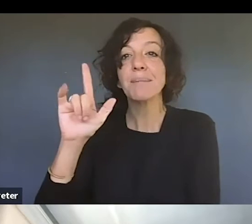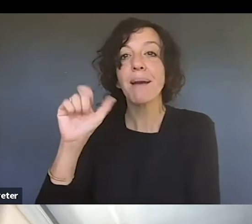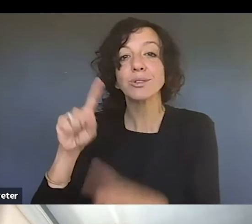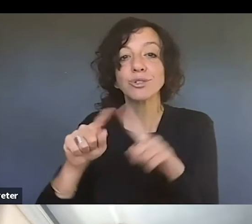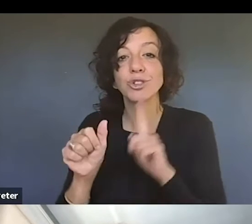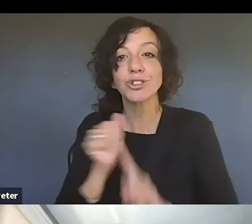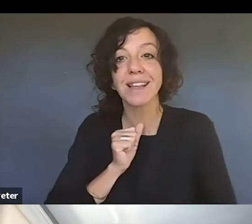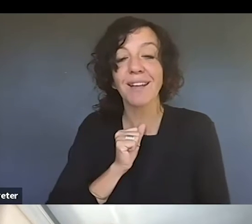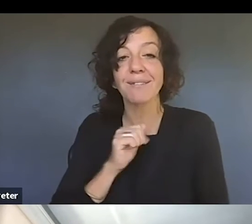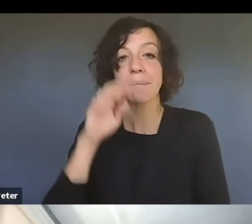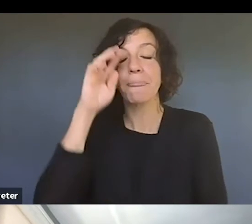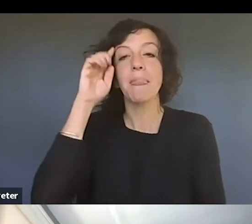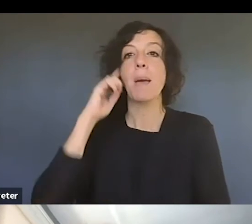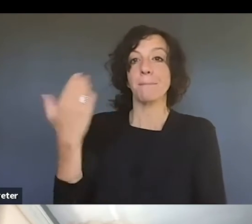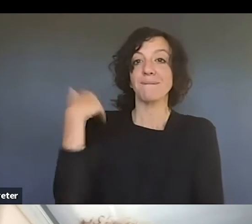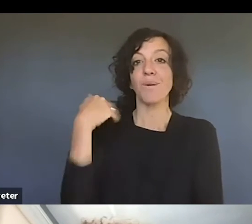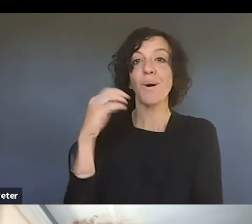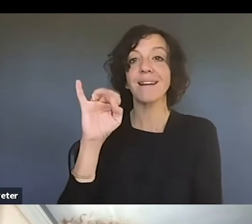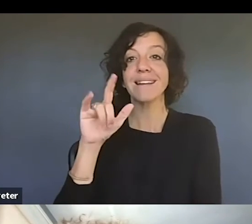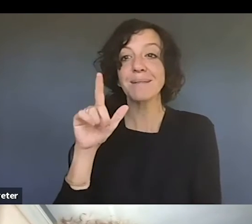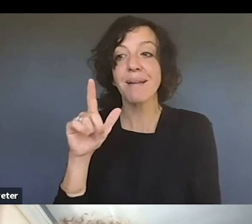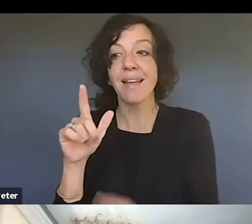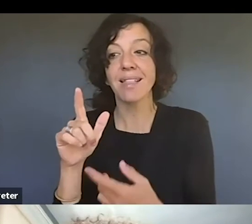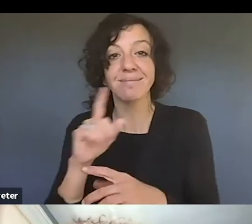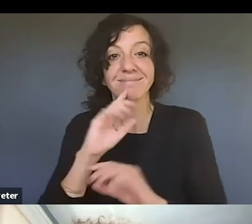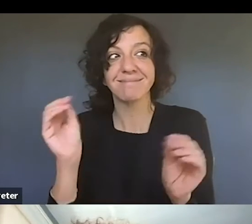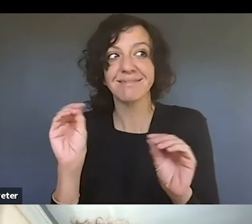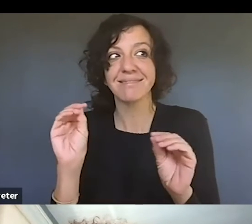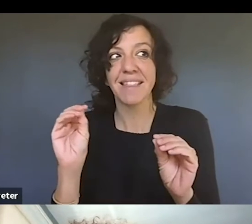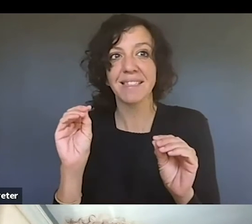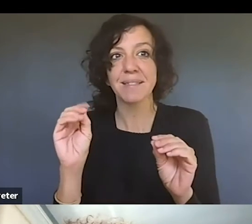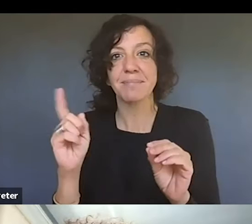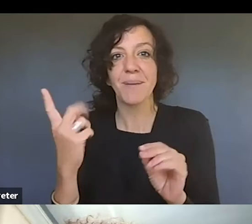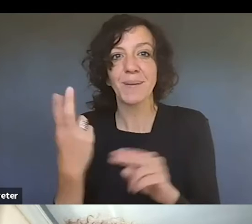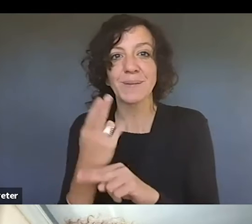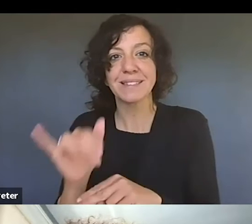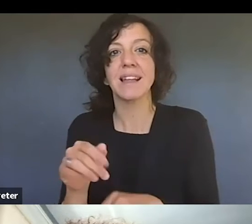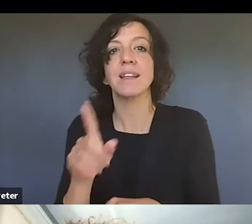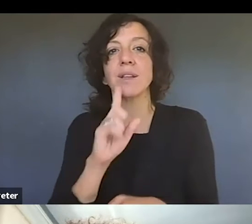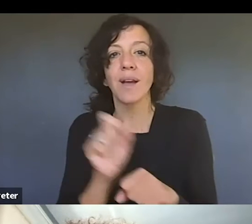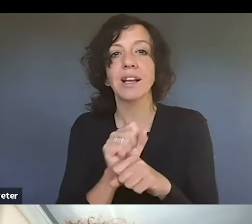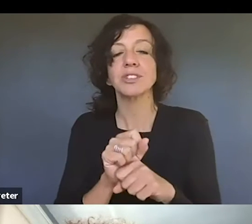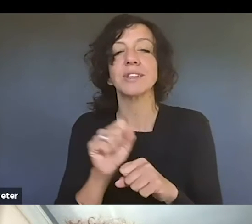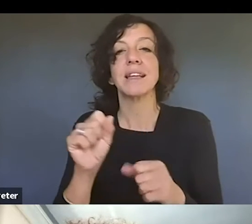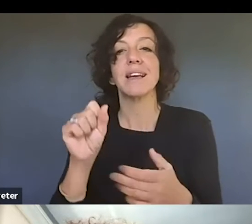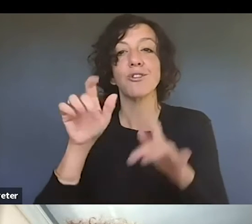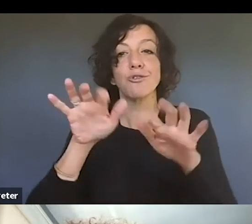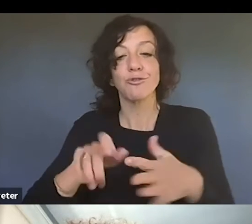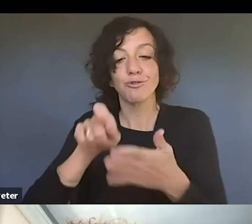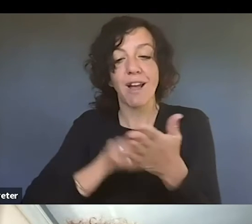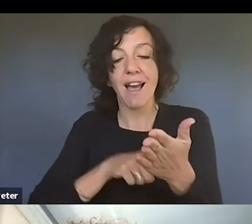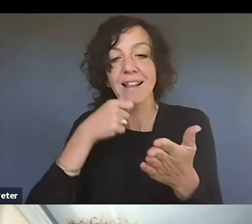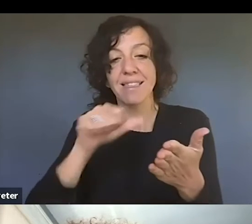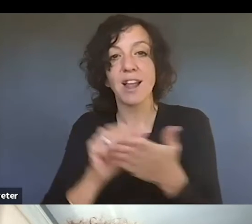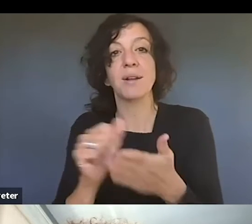before, like, email was really, like, a thing that everybody does. It was, you put it, you actually put it in the mail, in a sealed envelope.